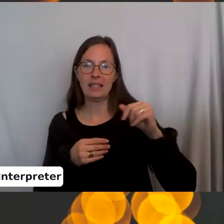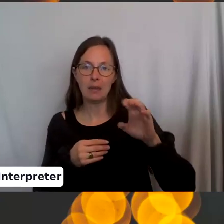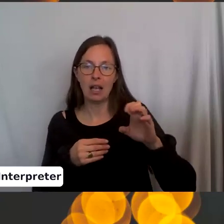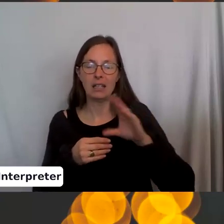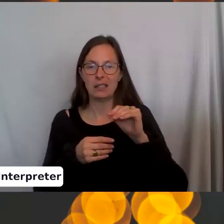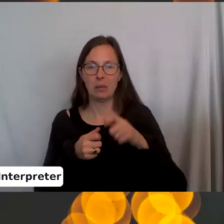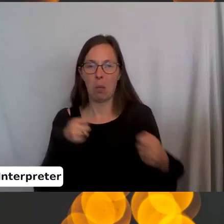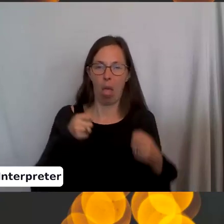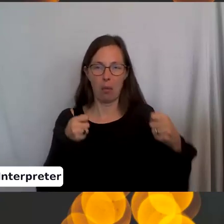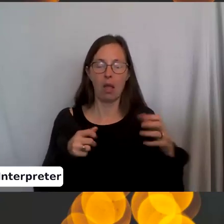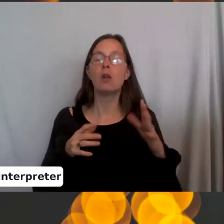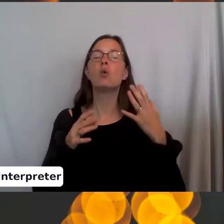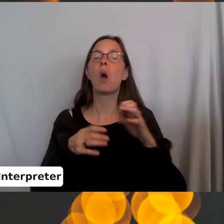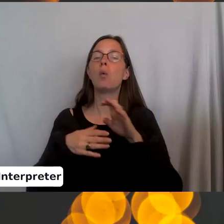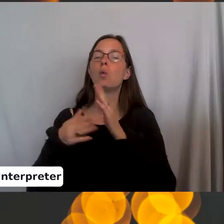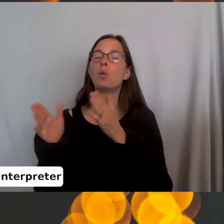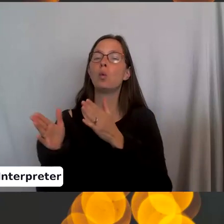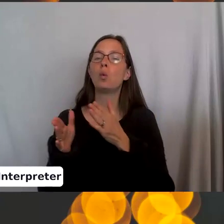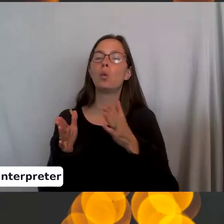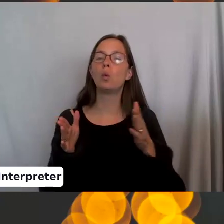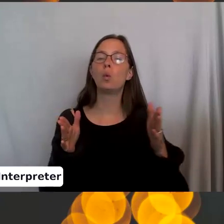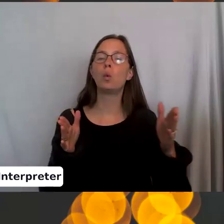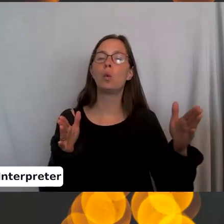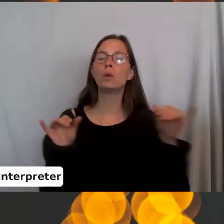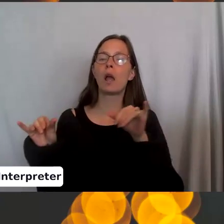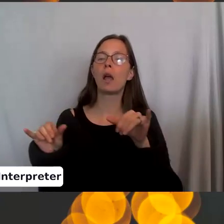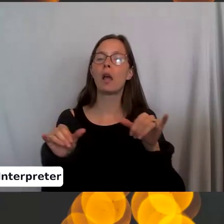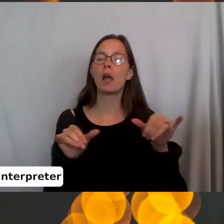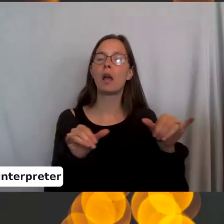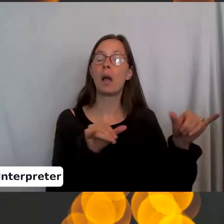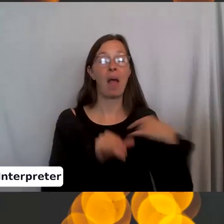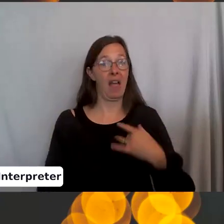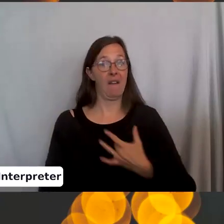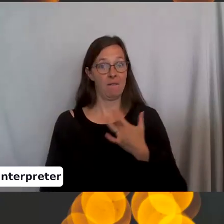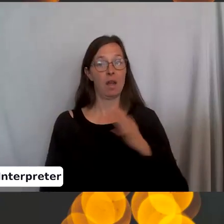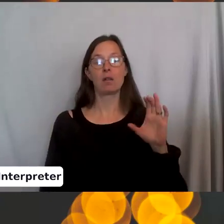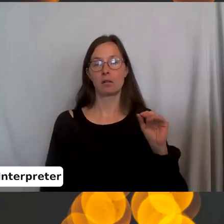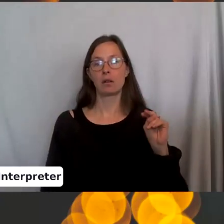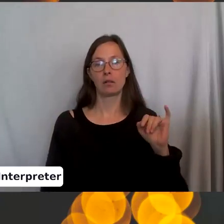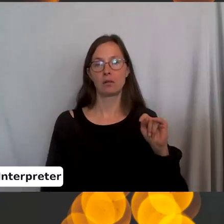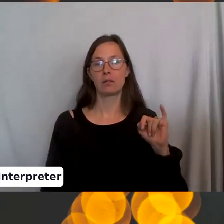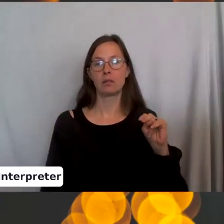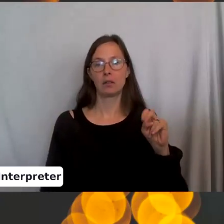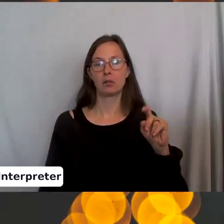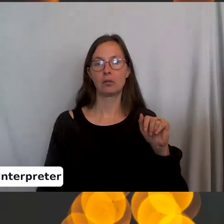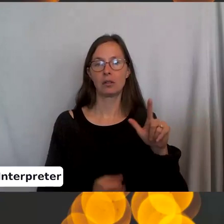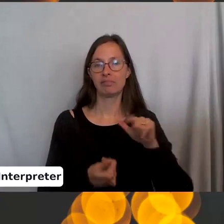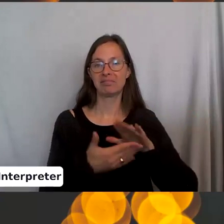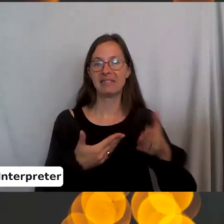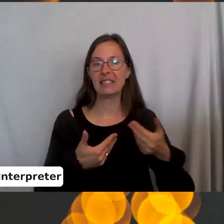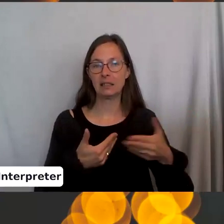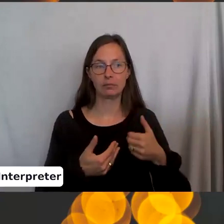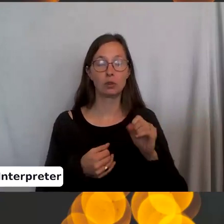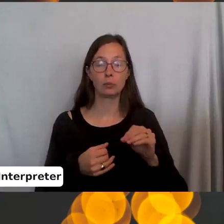as, as even as possible. Um, and I find this method the easiest. So you take the yarn in your hand like this.